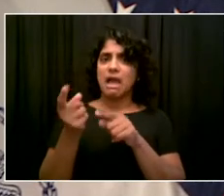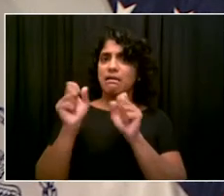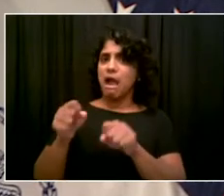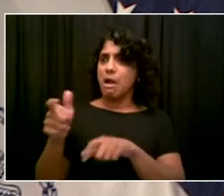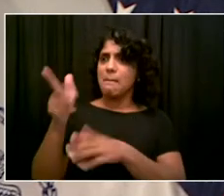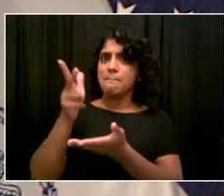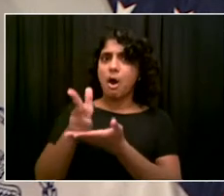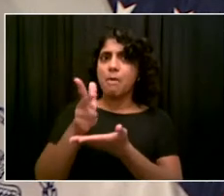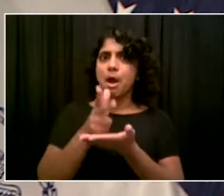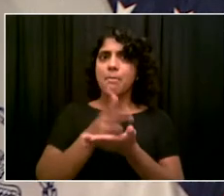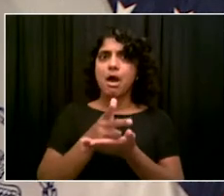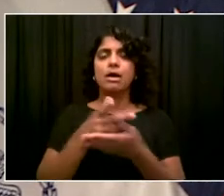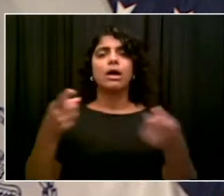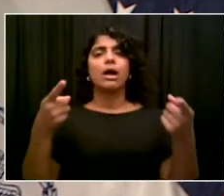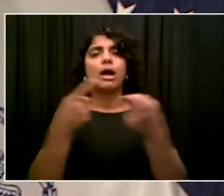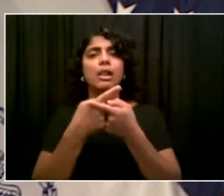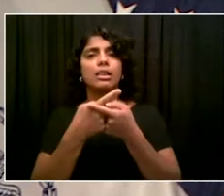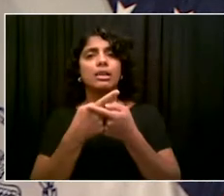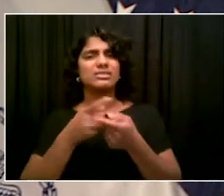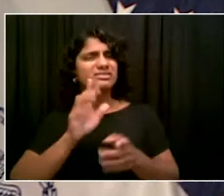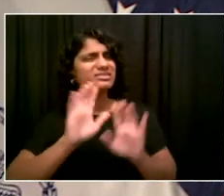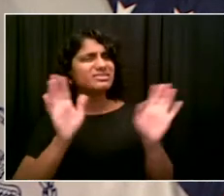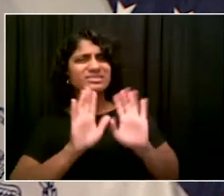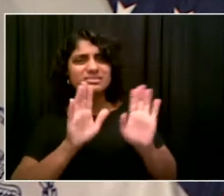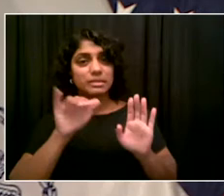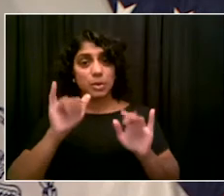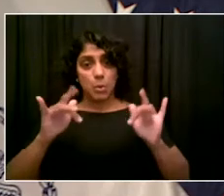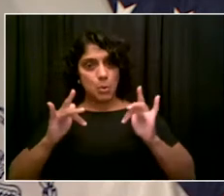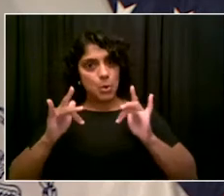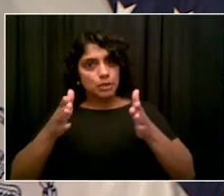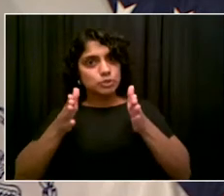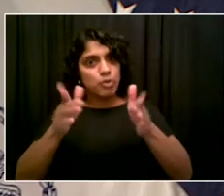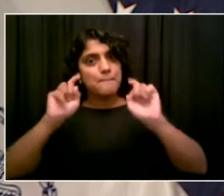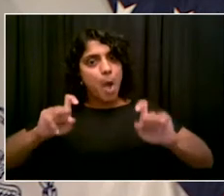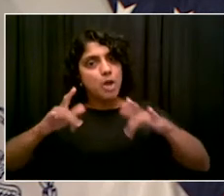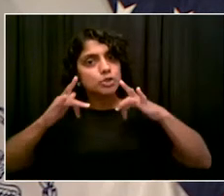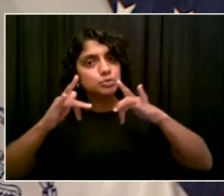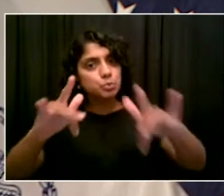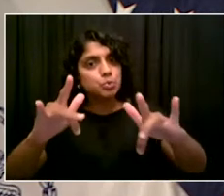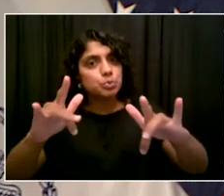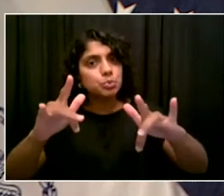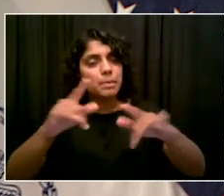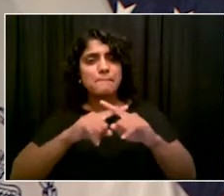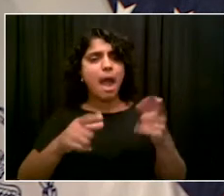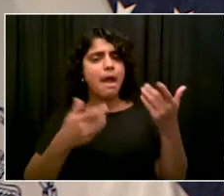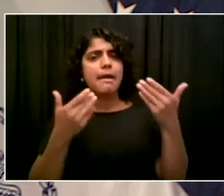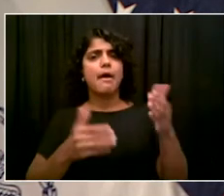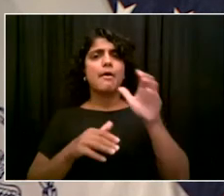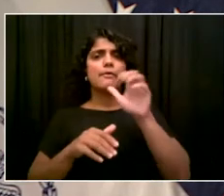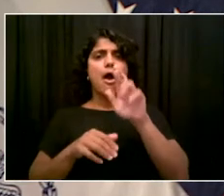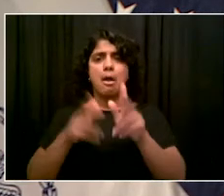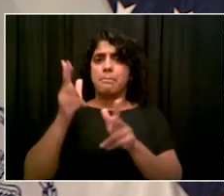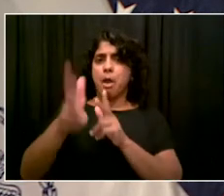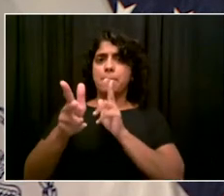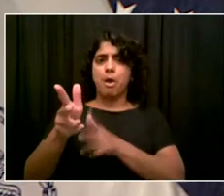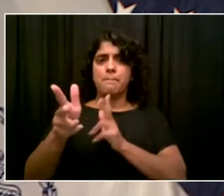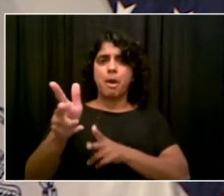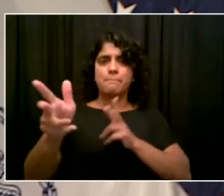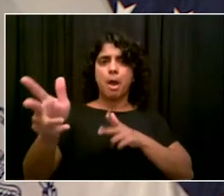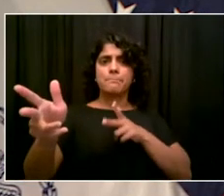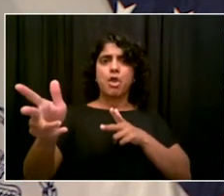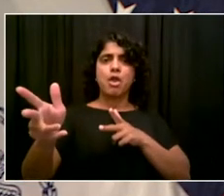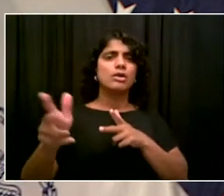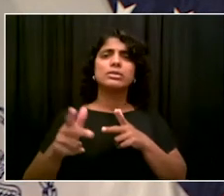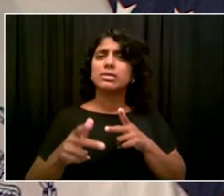minutes without taking action. So my guess is that you don't want children playing where they can be struck by moving cars. So what will you do today